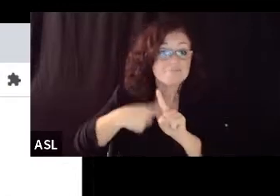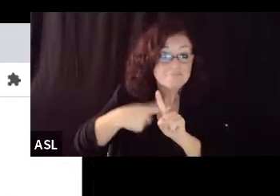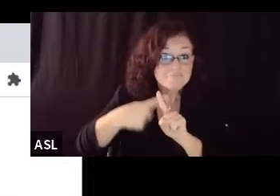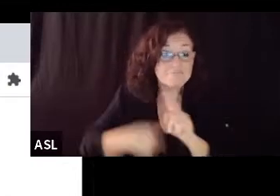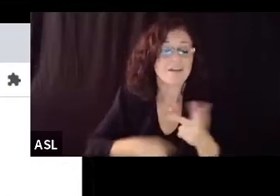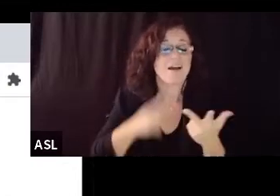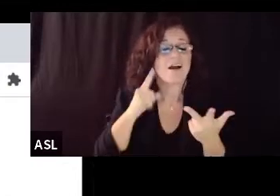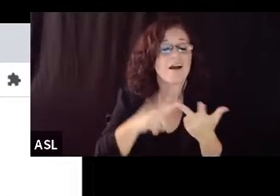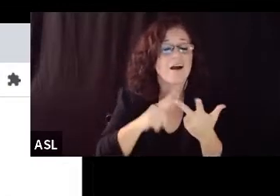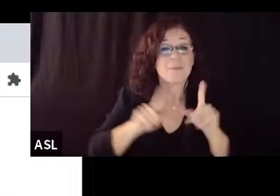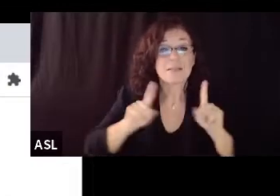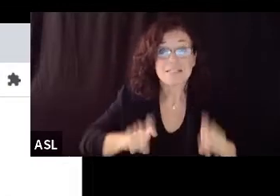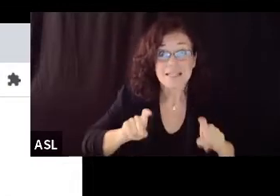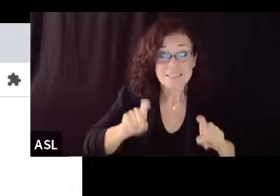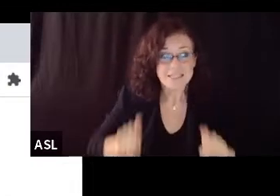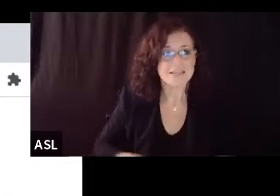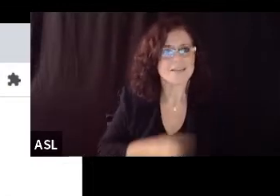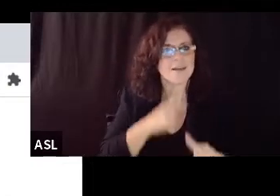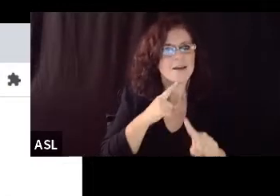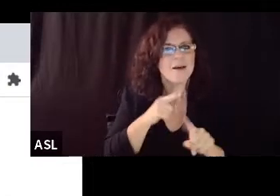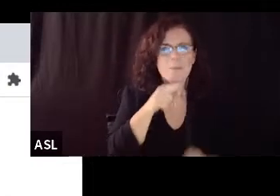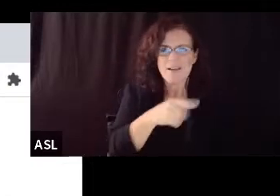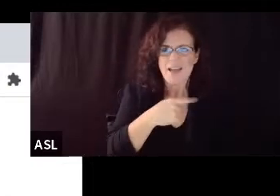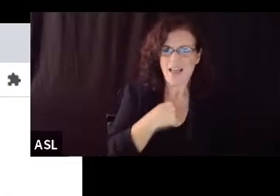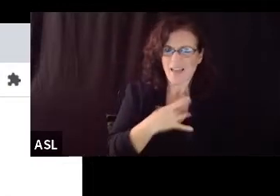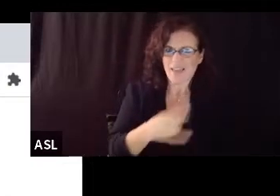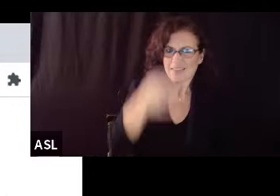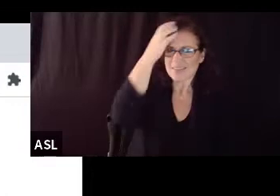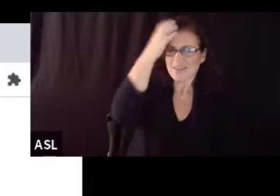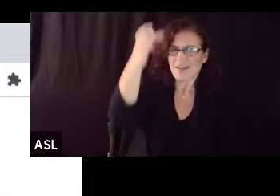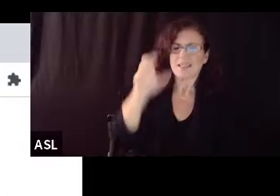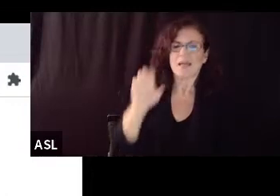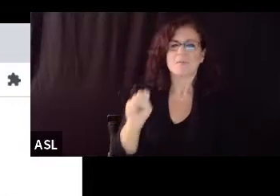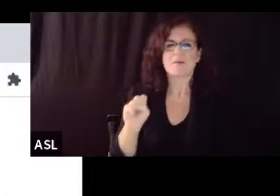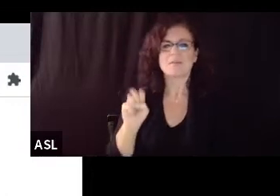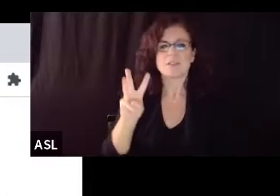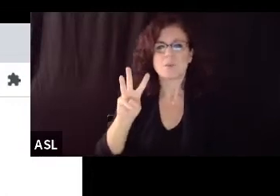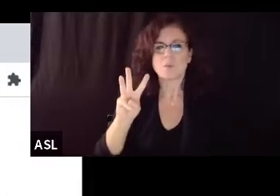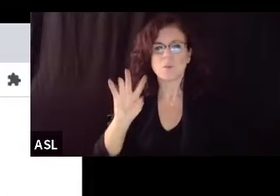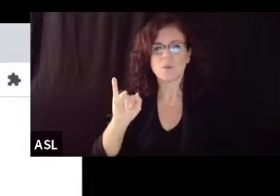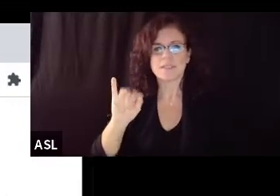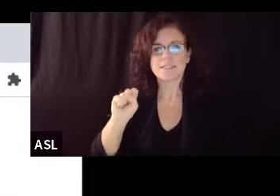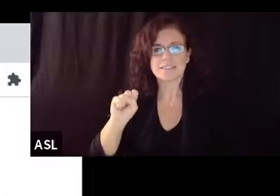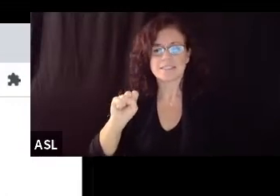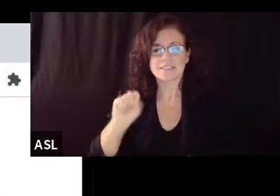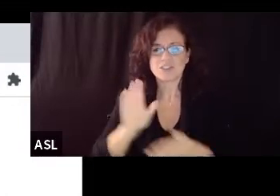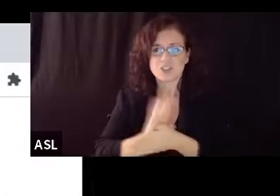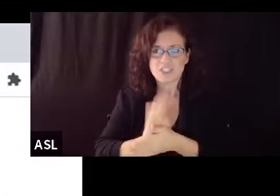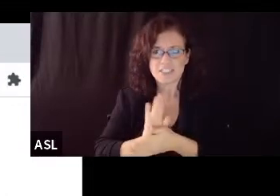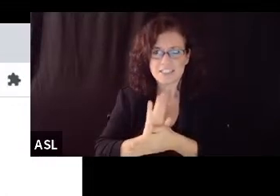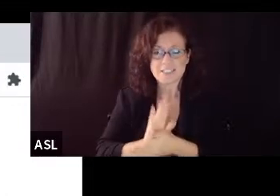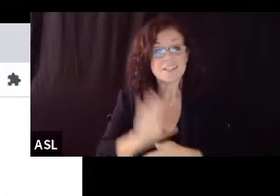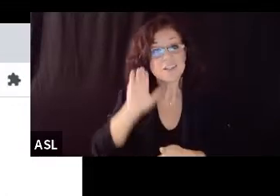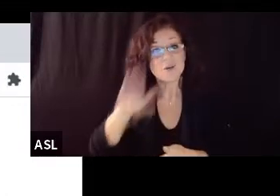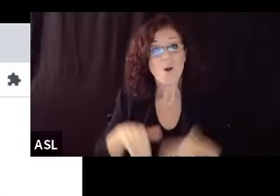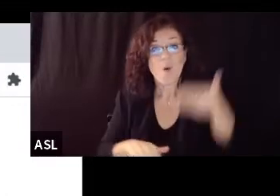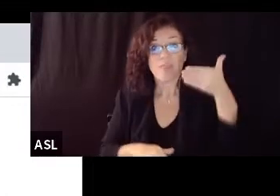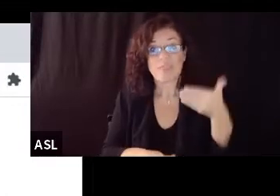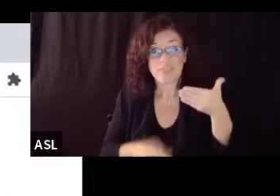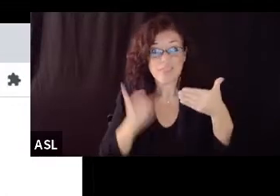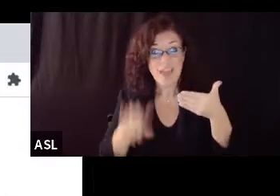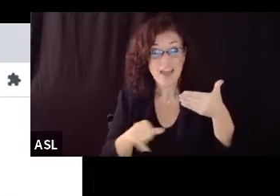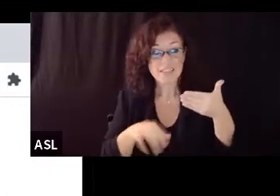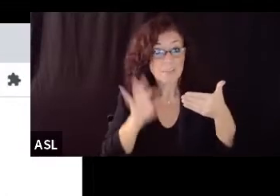and i particularly like the swiss cheese model way of thinking about it because none of these layers are perfect but getting as good